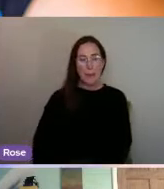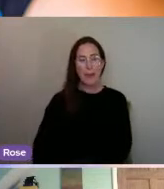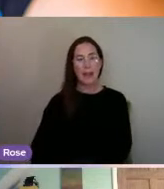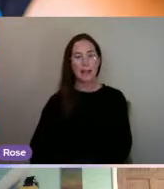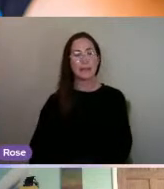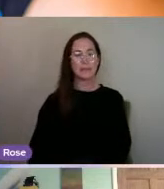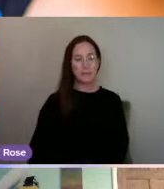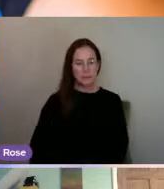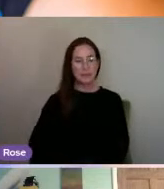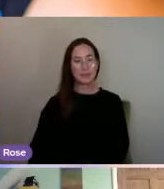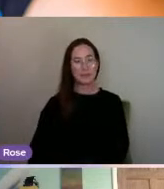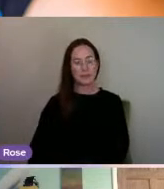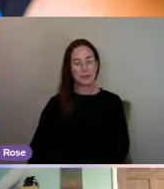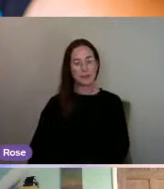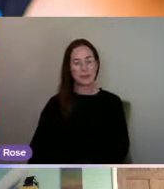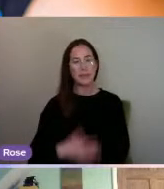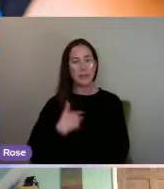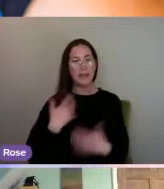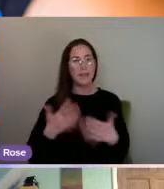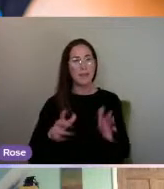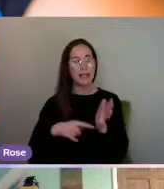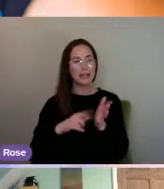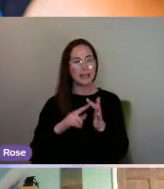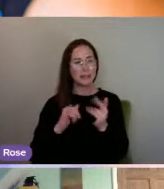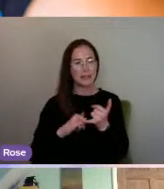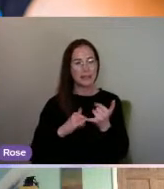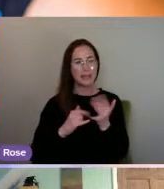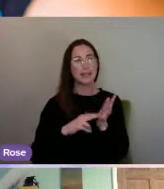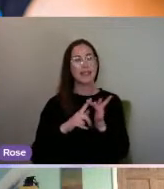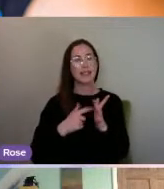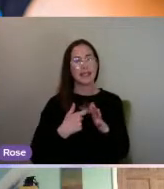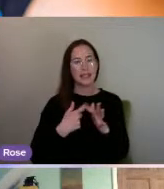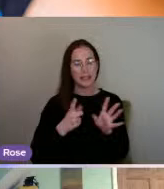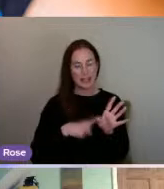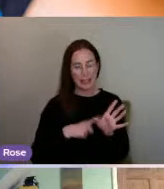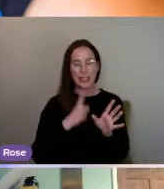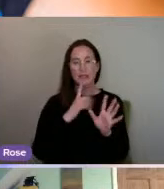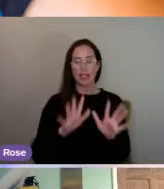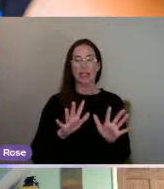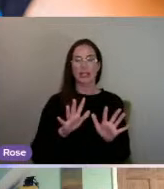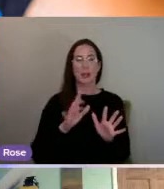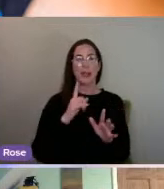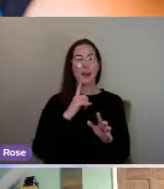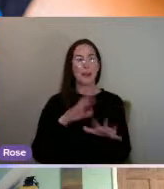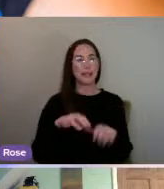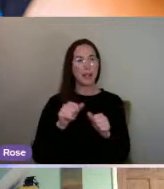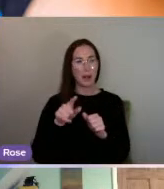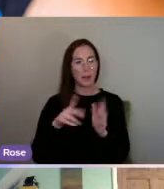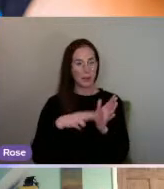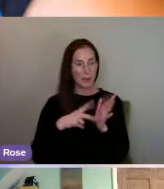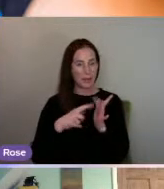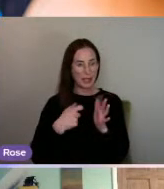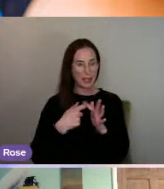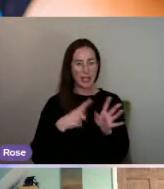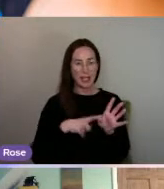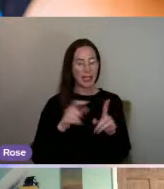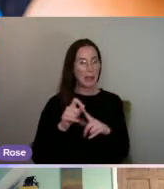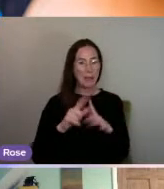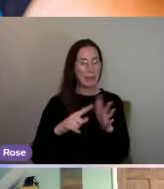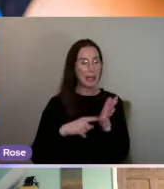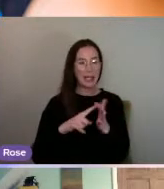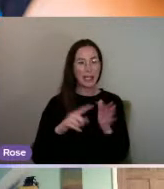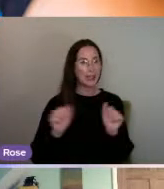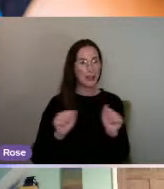we've had Tess and Nikki. Oh, right, yes. So, have we just started with you, Nikki? Have we had Pete yet?